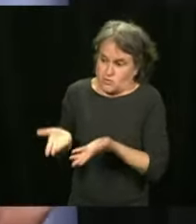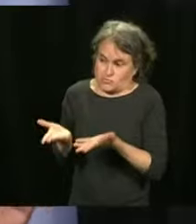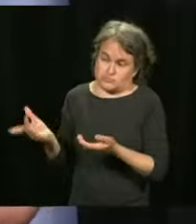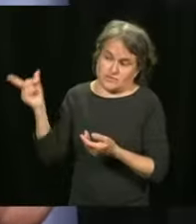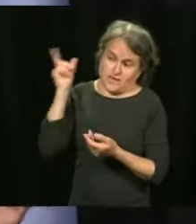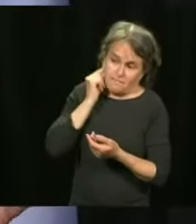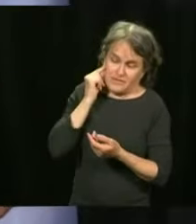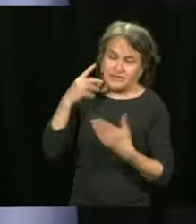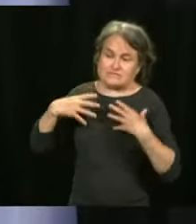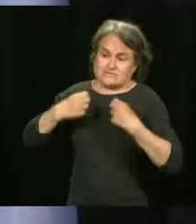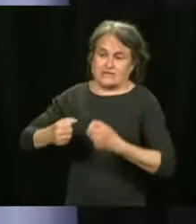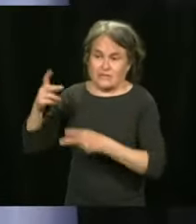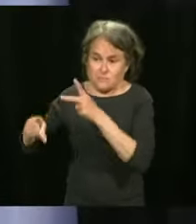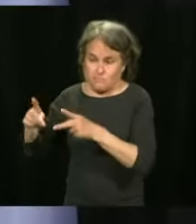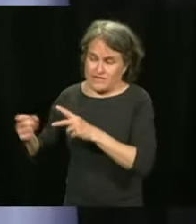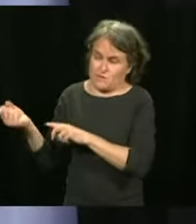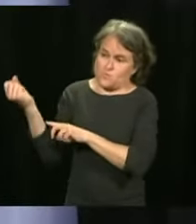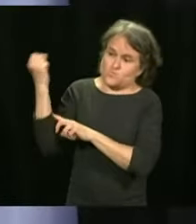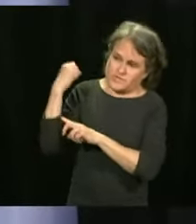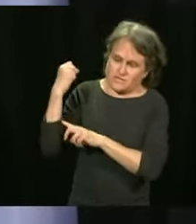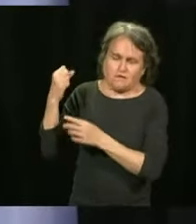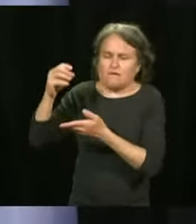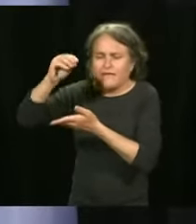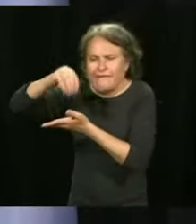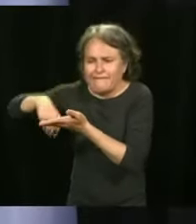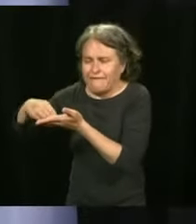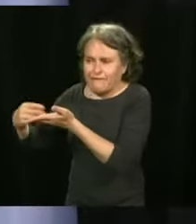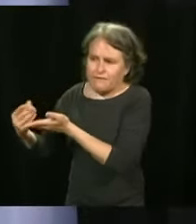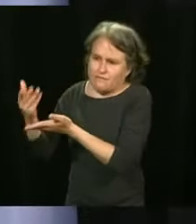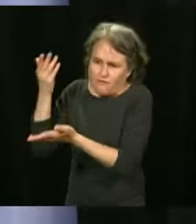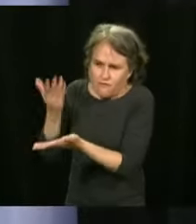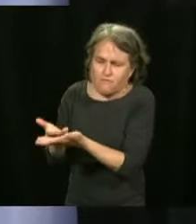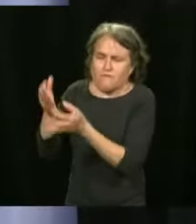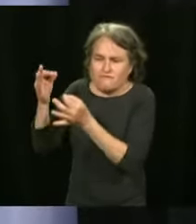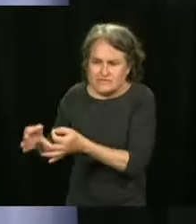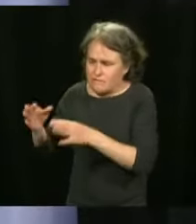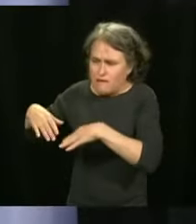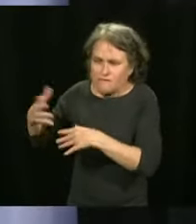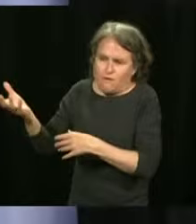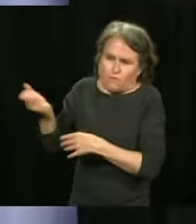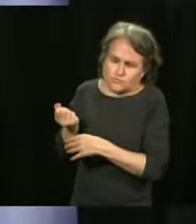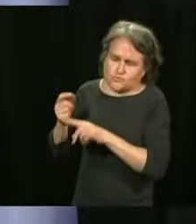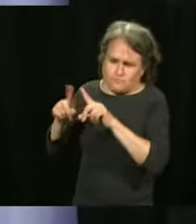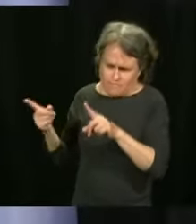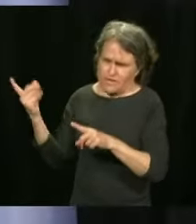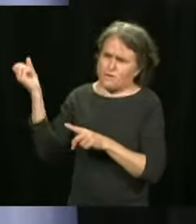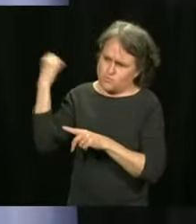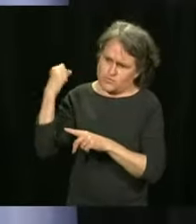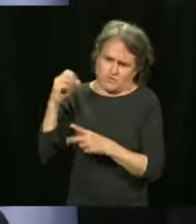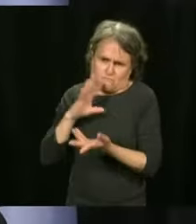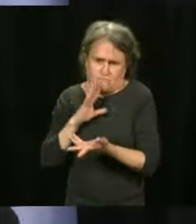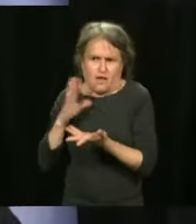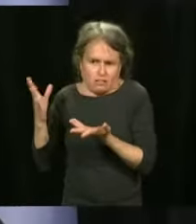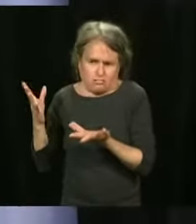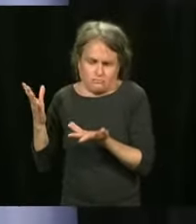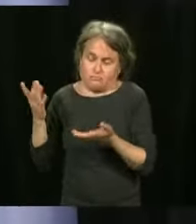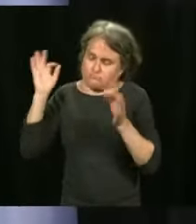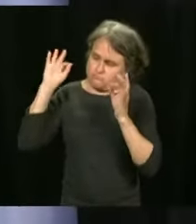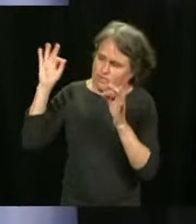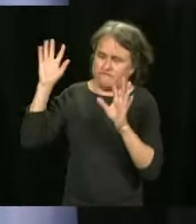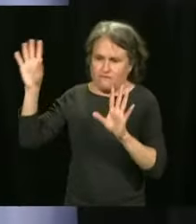because we wanted to make sure that we were ready. But what Dr. Arruda has said, I also want an opinion from the SIC